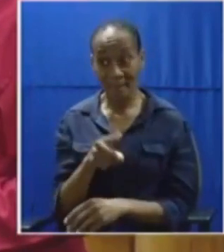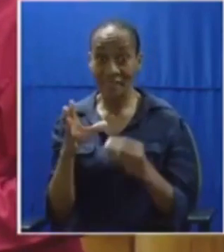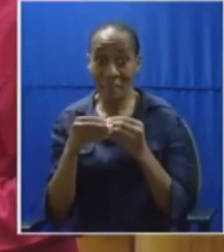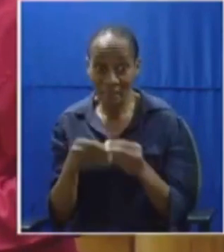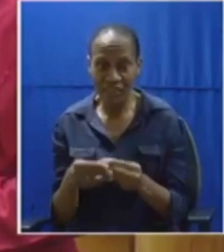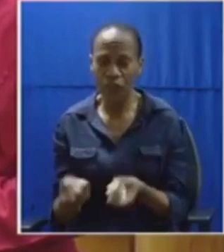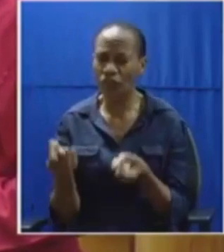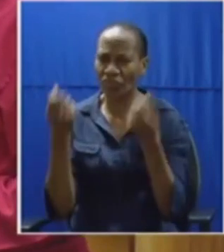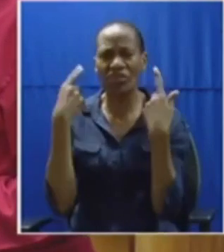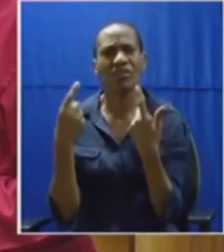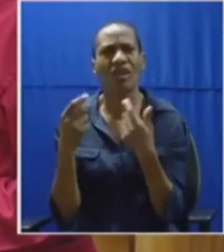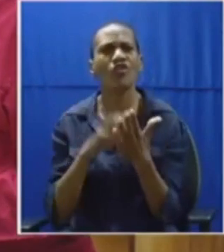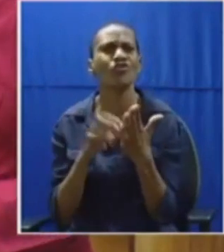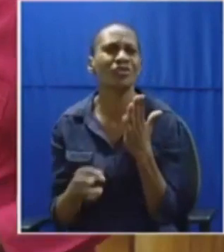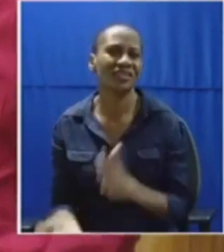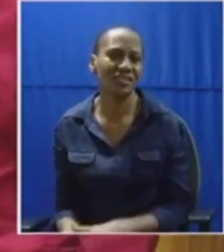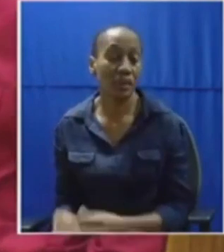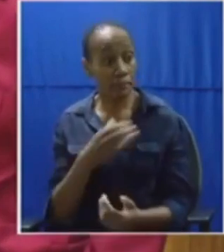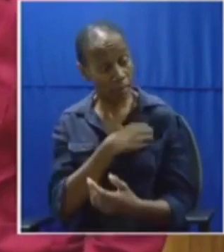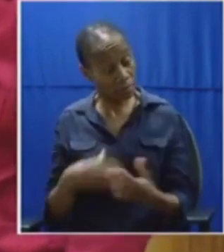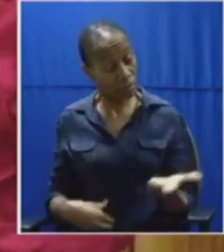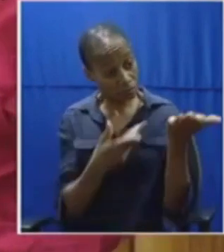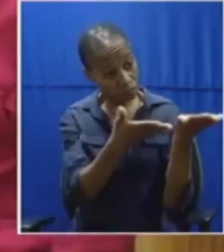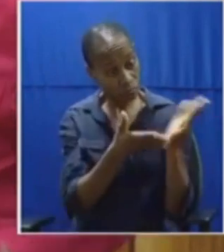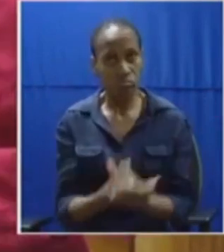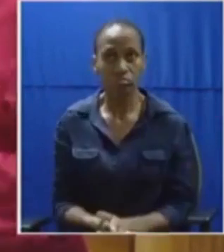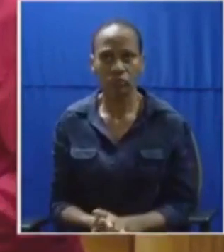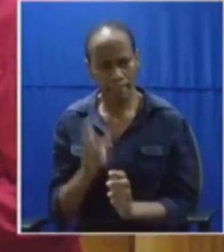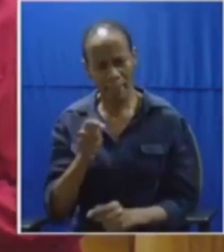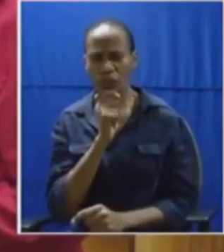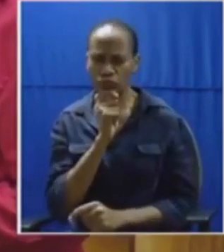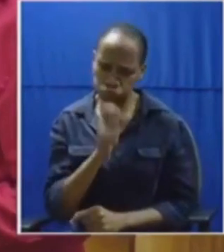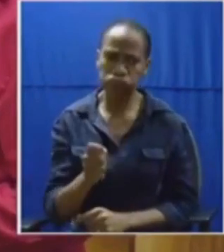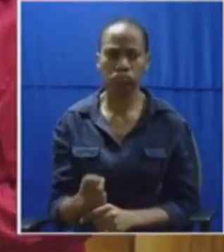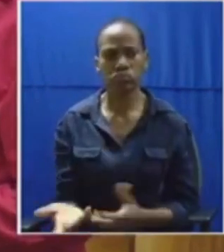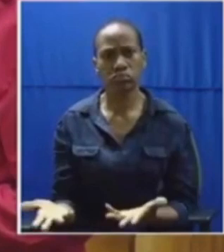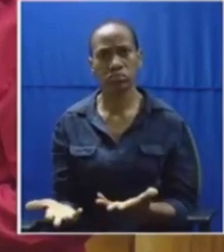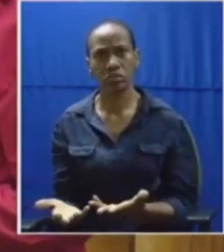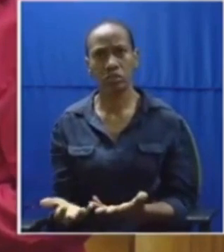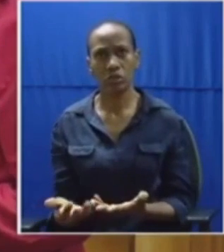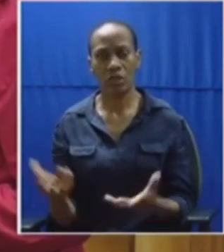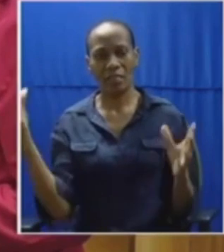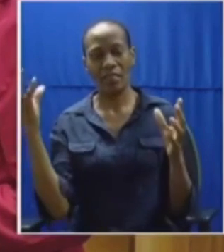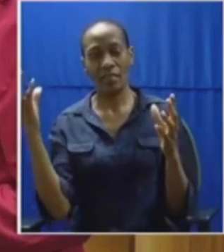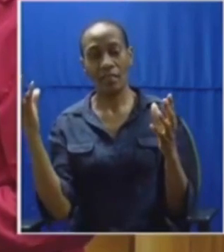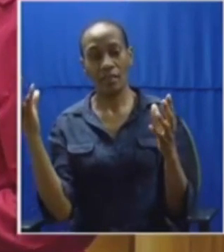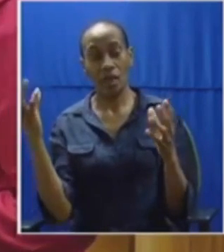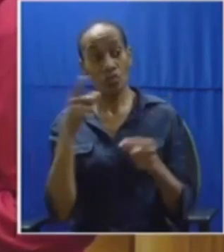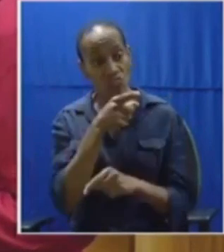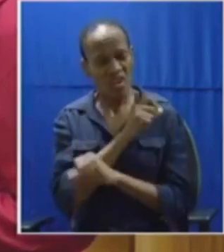rules of the engagement president you should be honest that you have never been committed